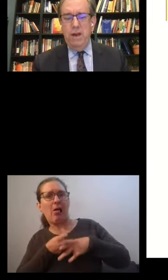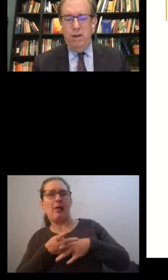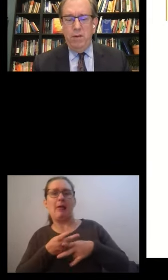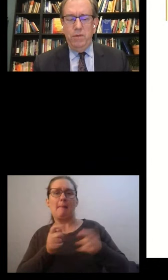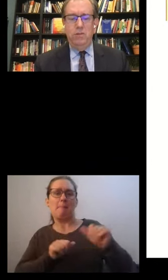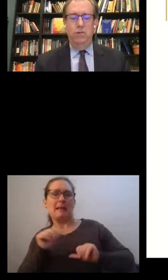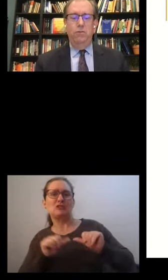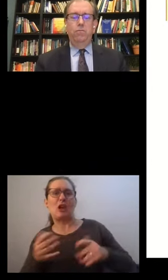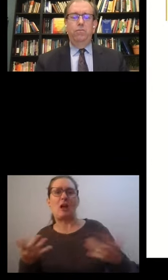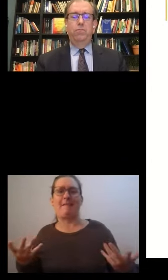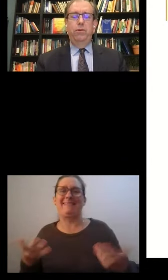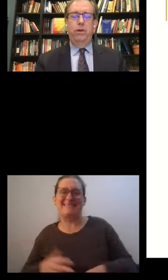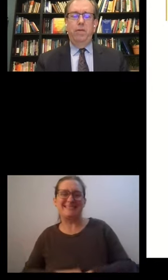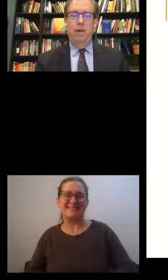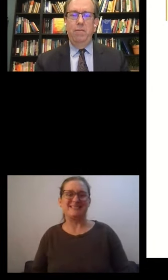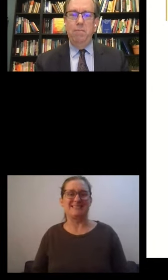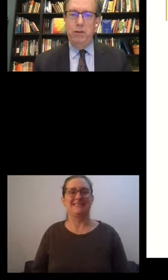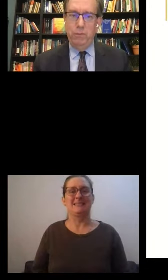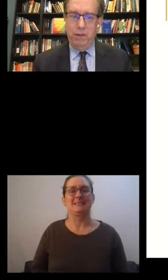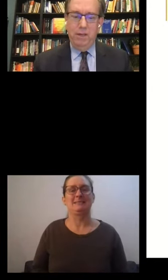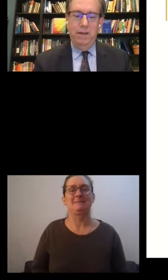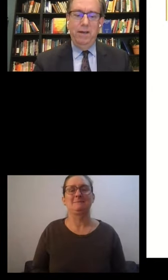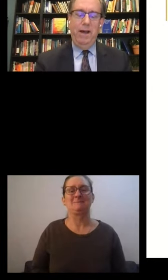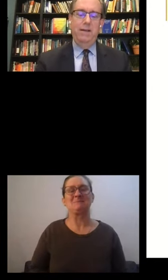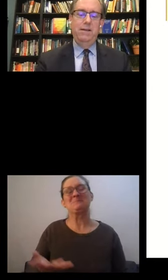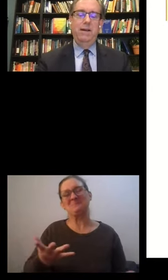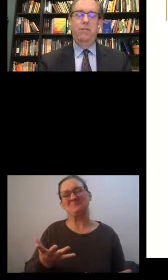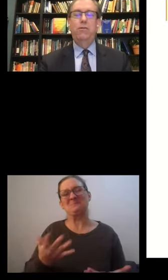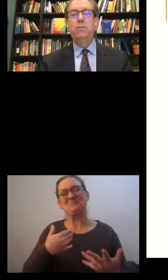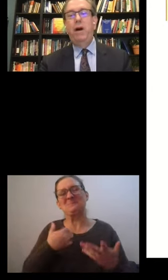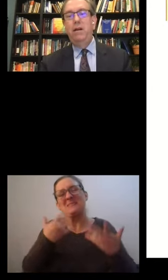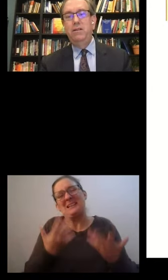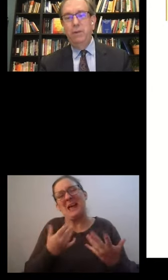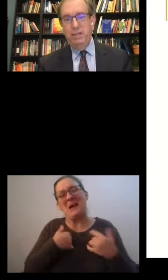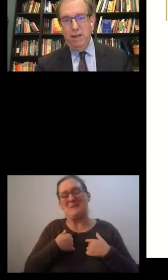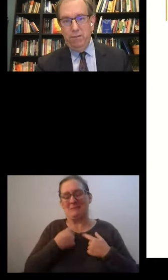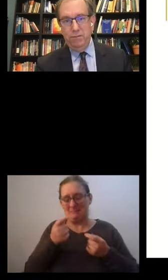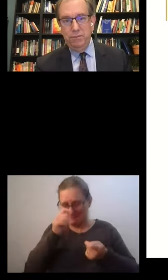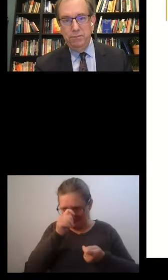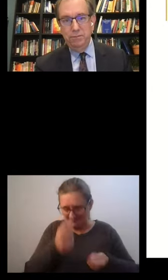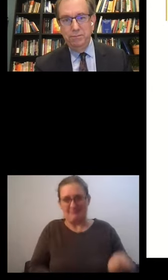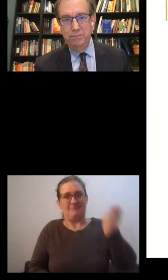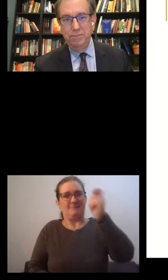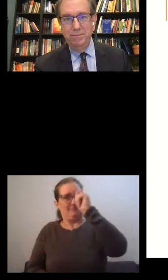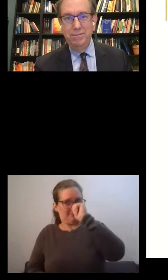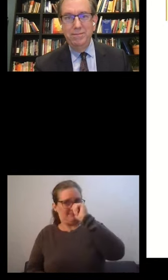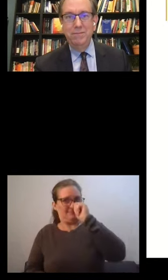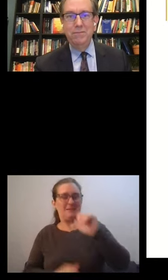So now allow me to put on my measurement hat and respond to myself.